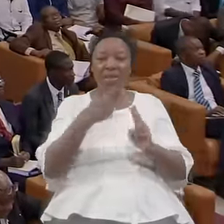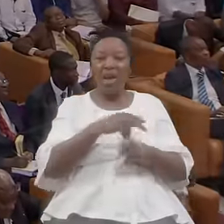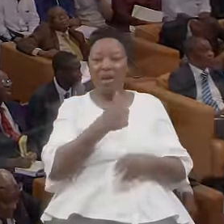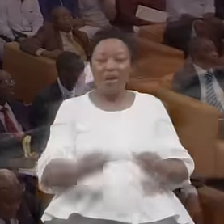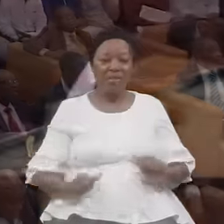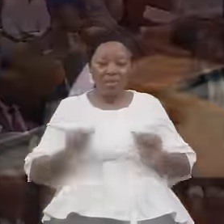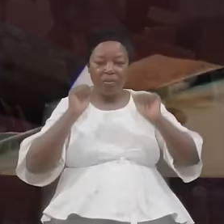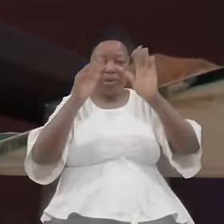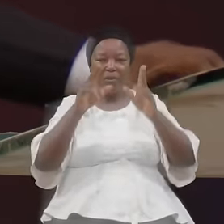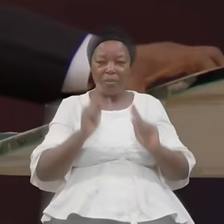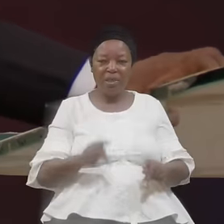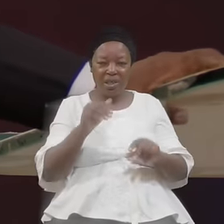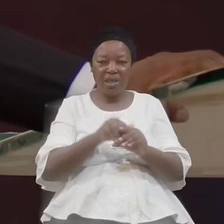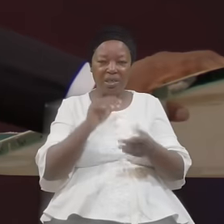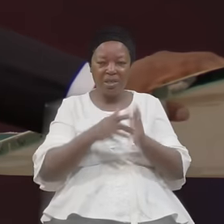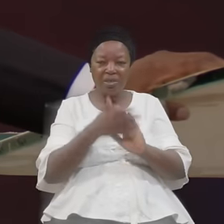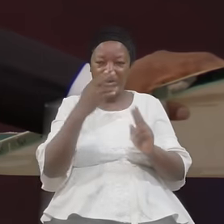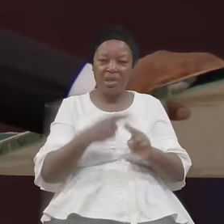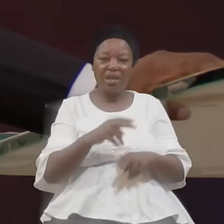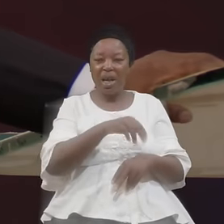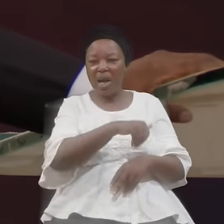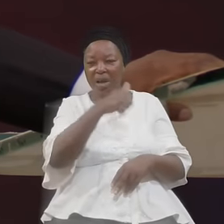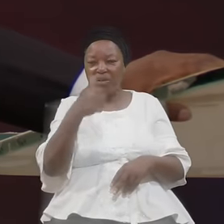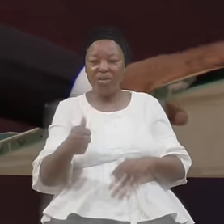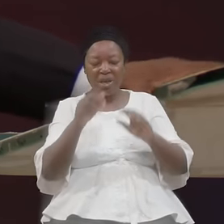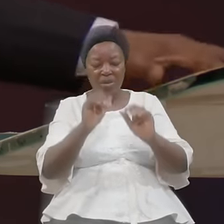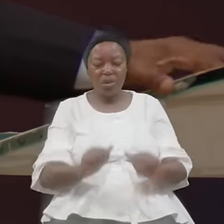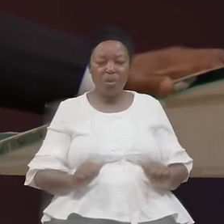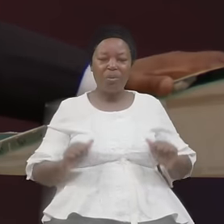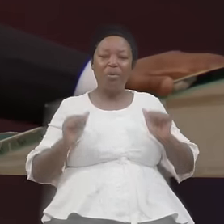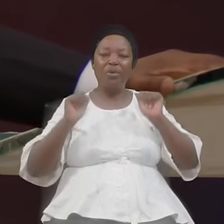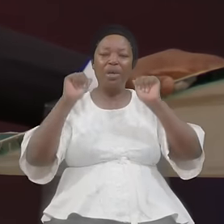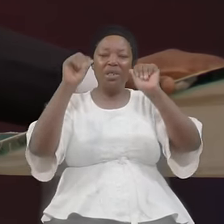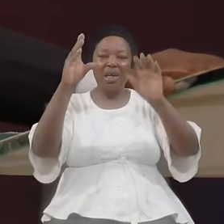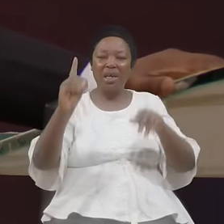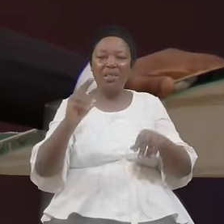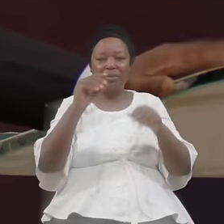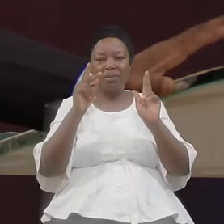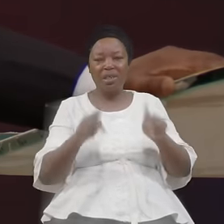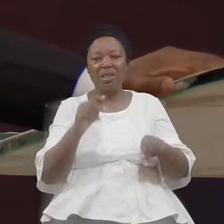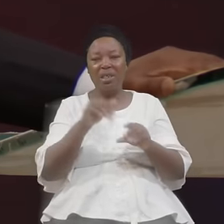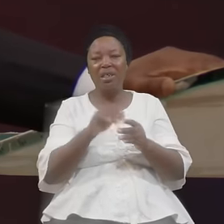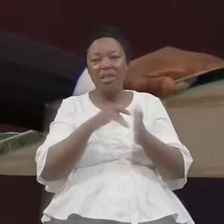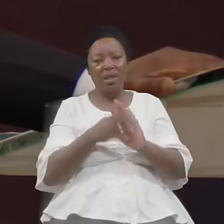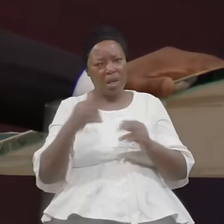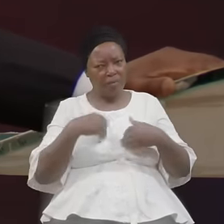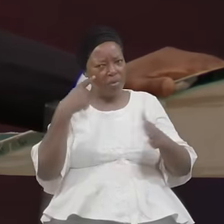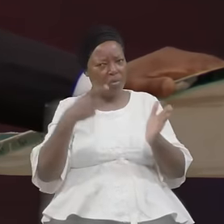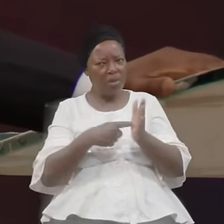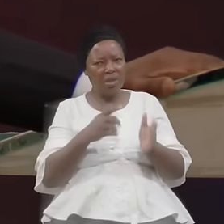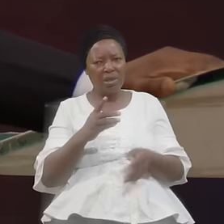Person Another Surrendered Person Have Have Noticed